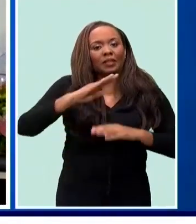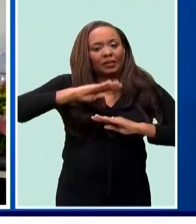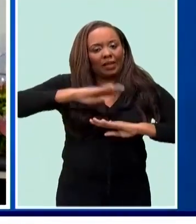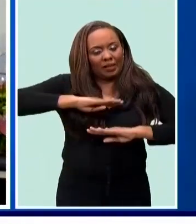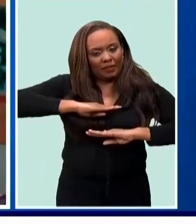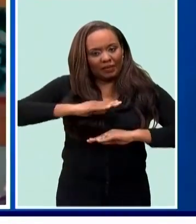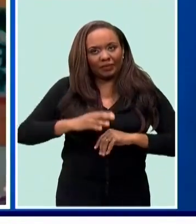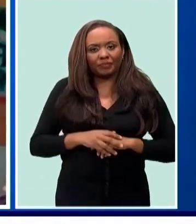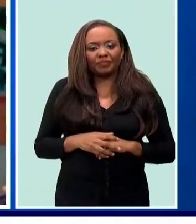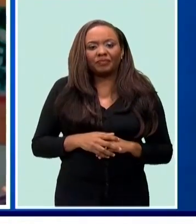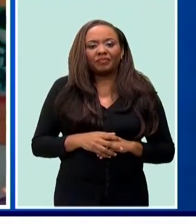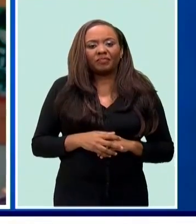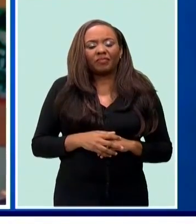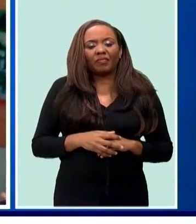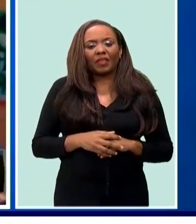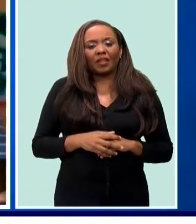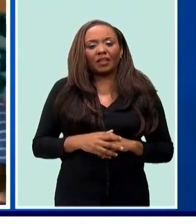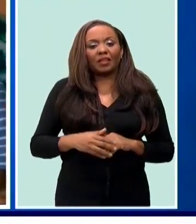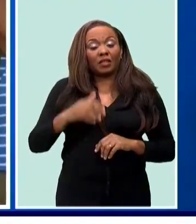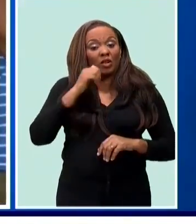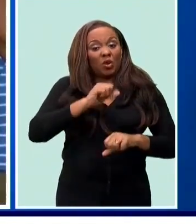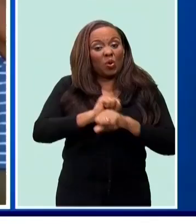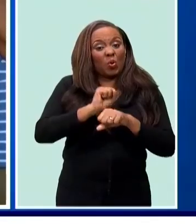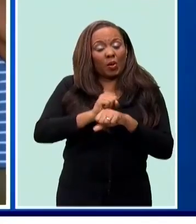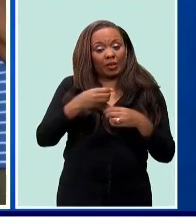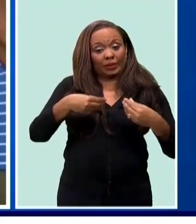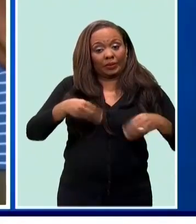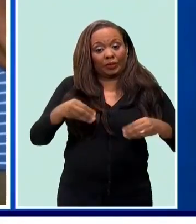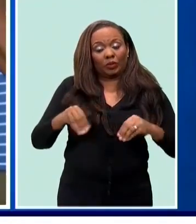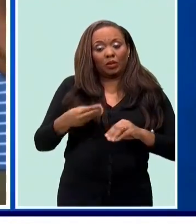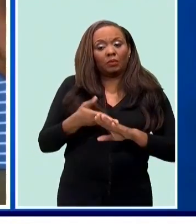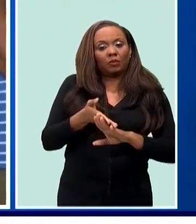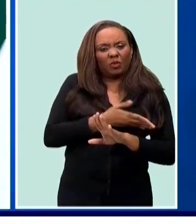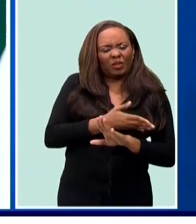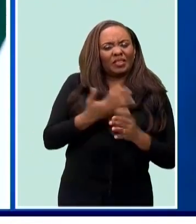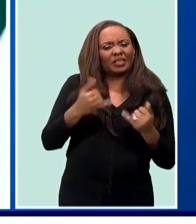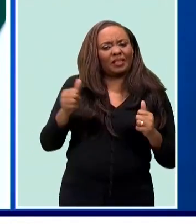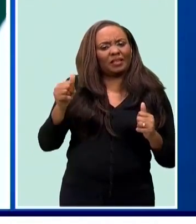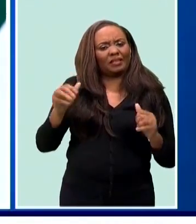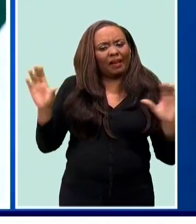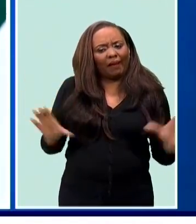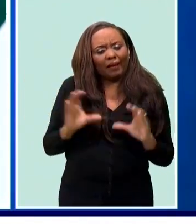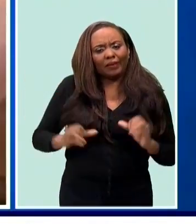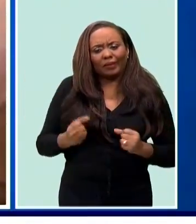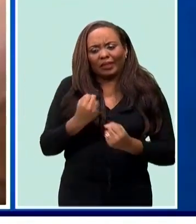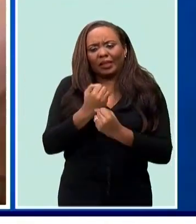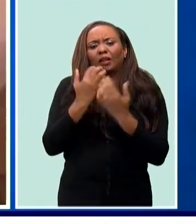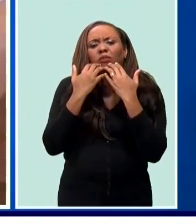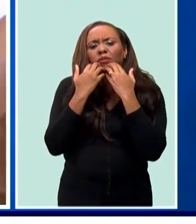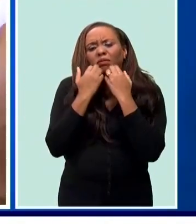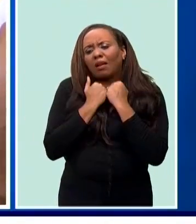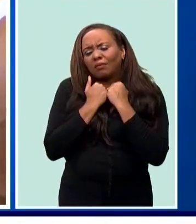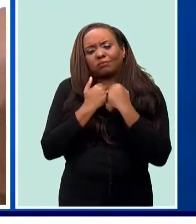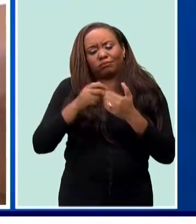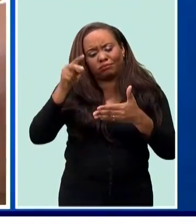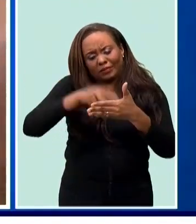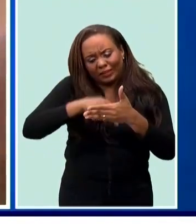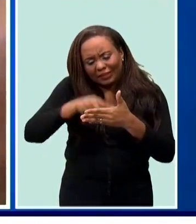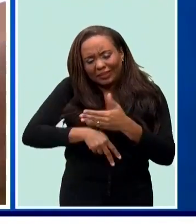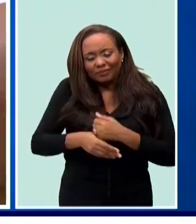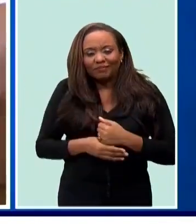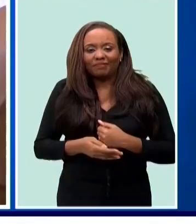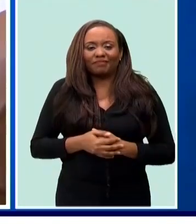semi-supervisor at the U.S. Department Store 5 and 10 still remains active and loves reading. I love reading. Any